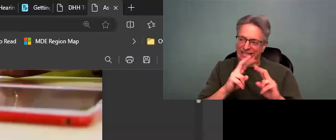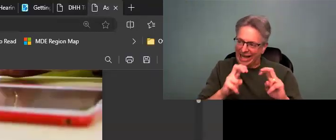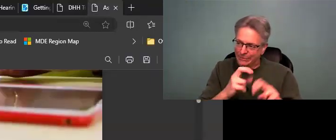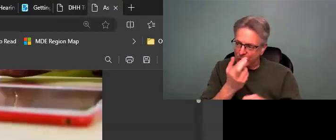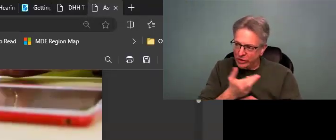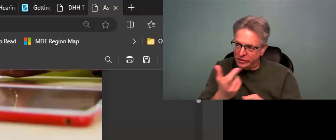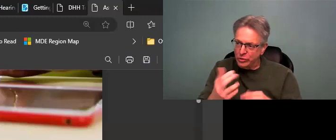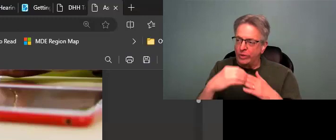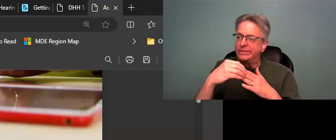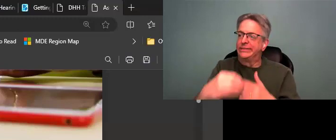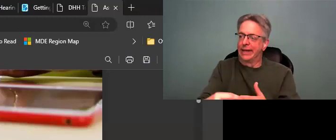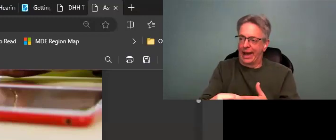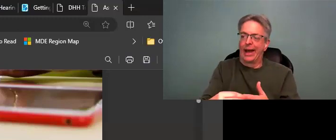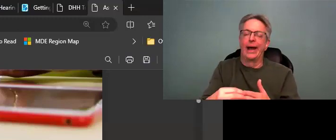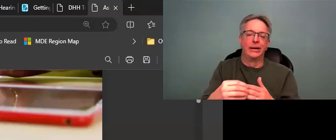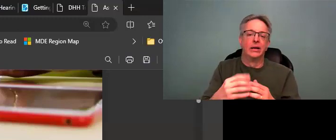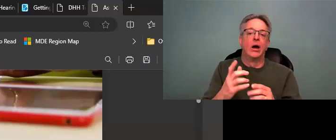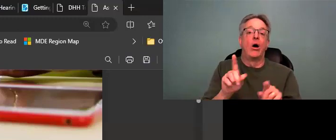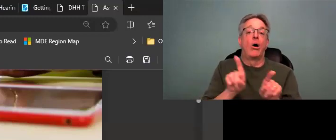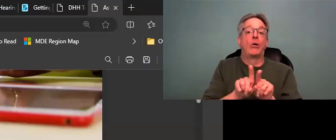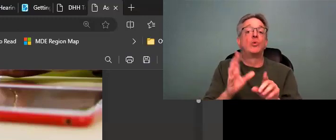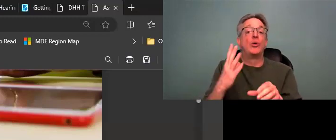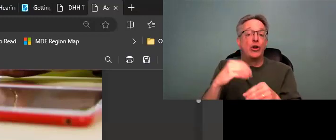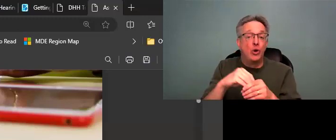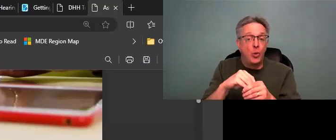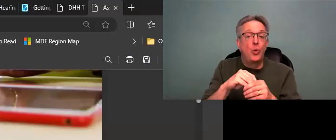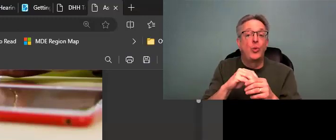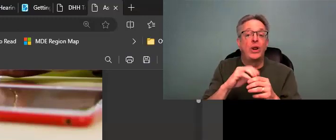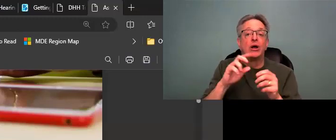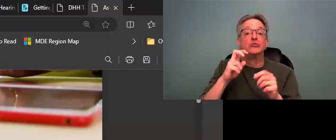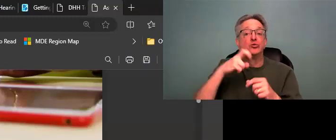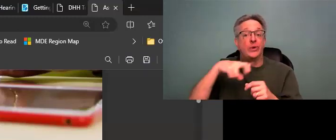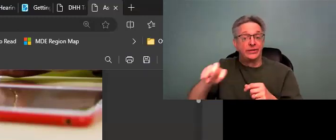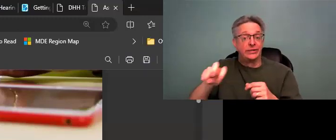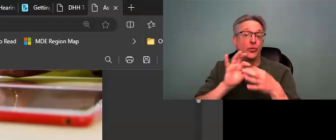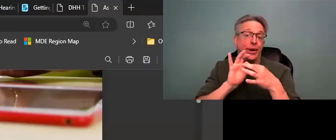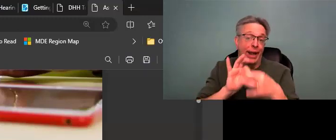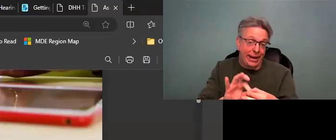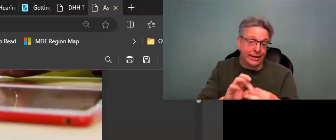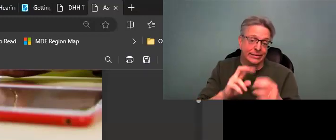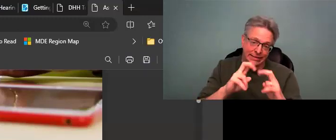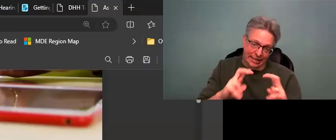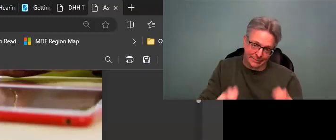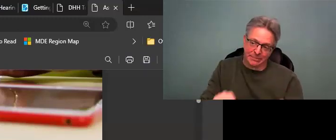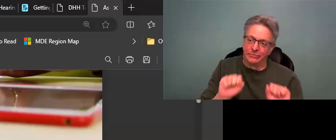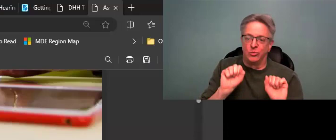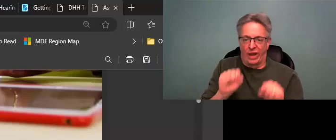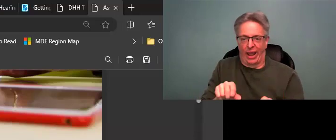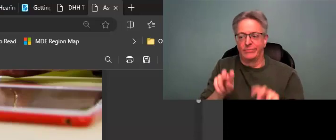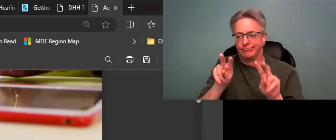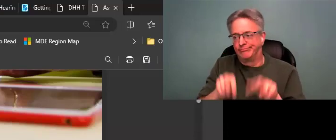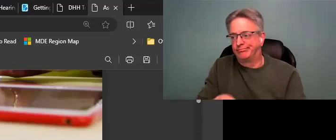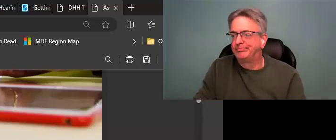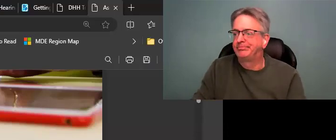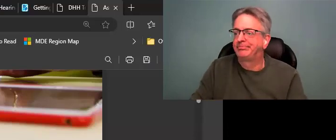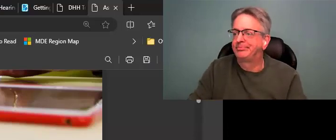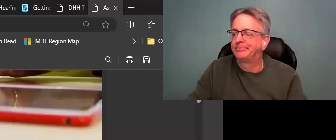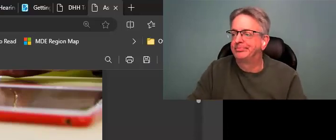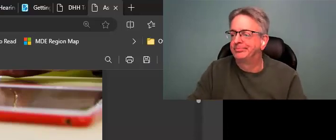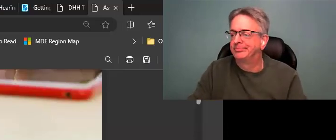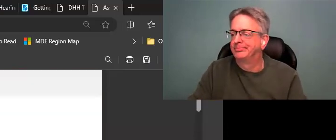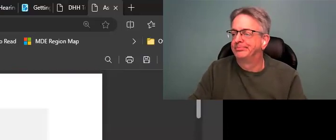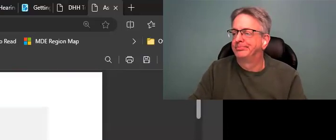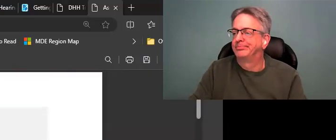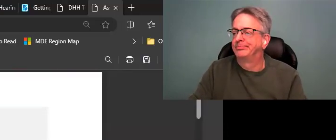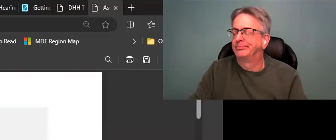And then we have assessment resource guide. And this also includes transition-related assessments. You